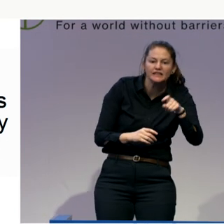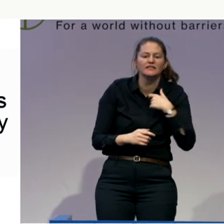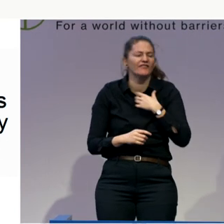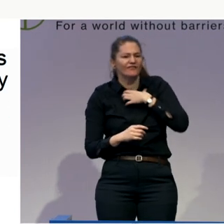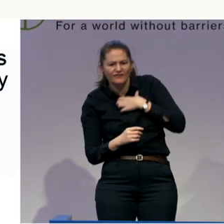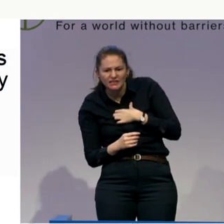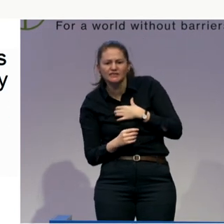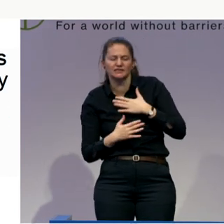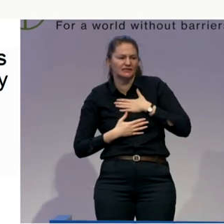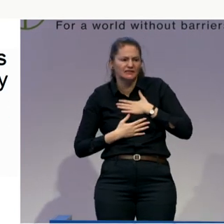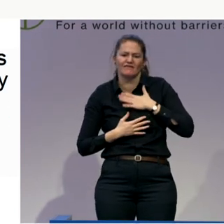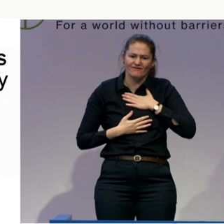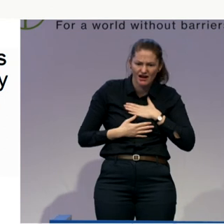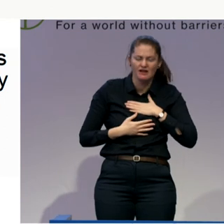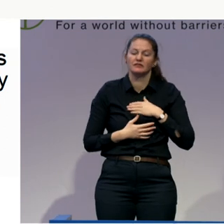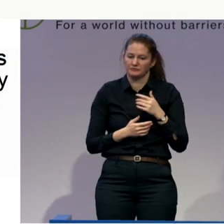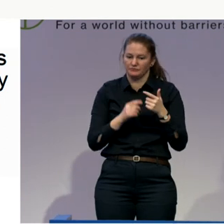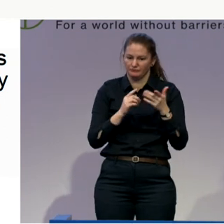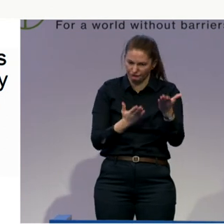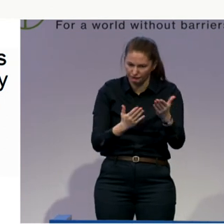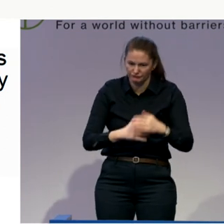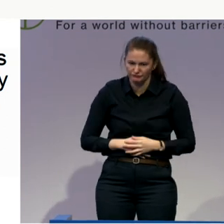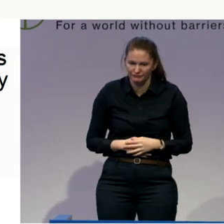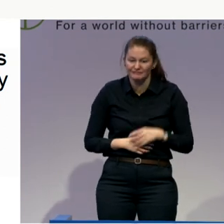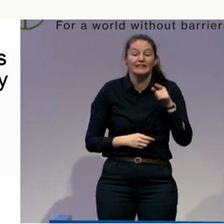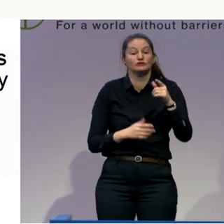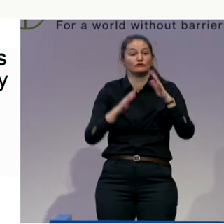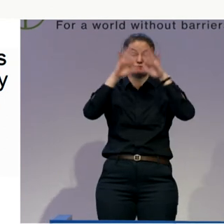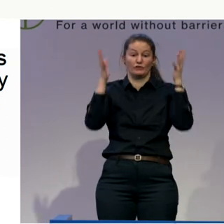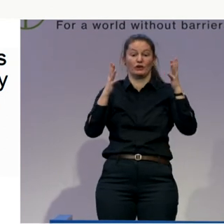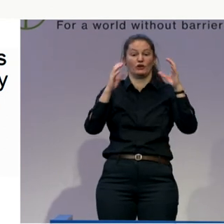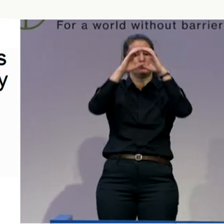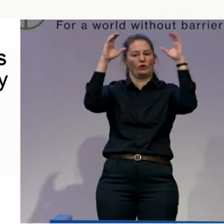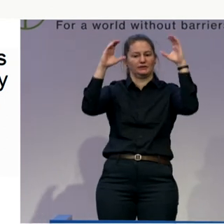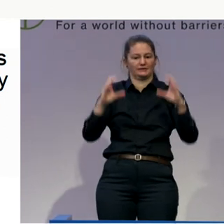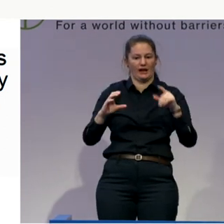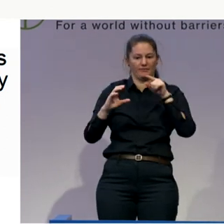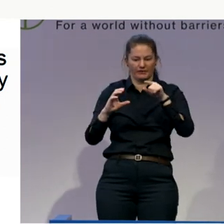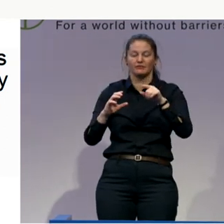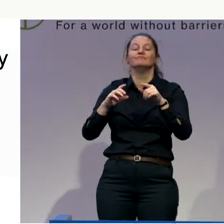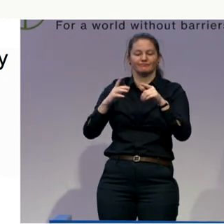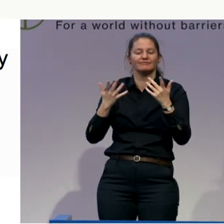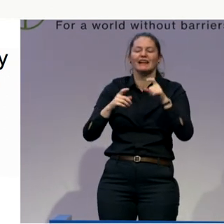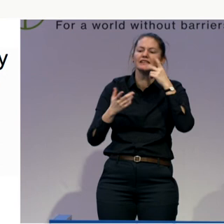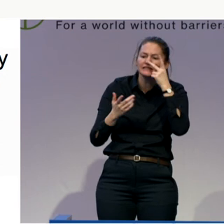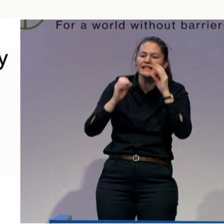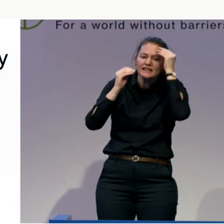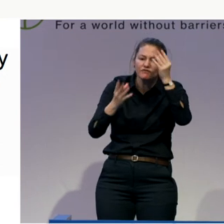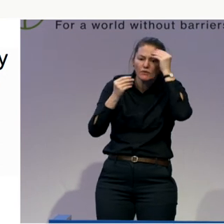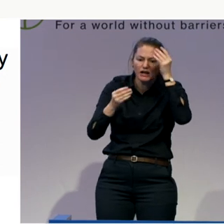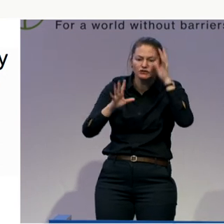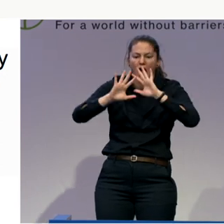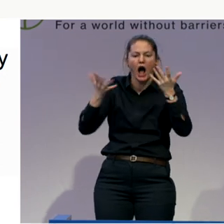whole concept of how do you get the information out there in the most efficient and the most